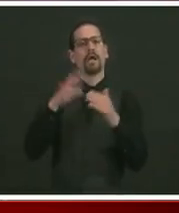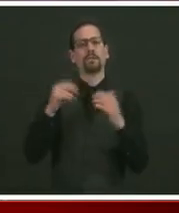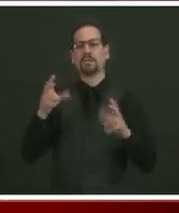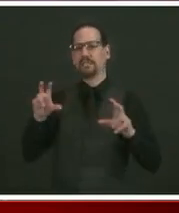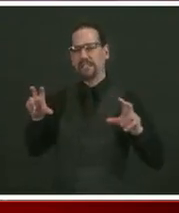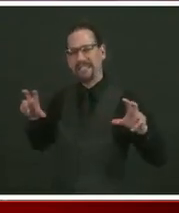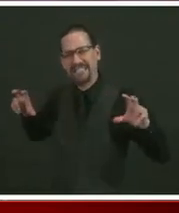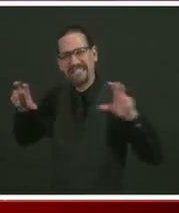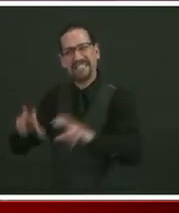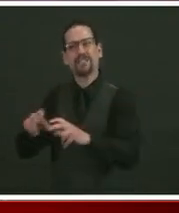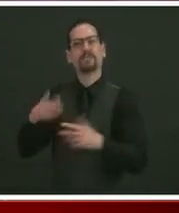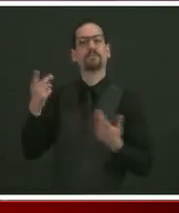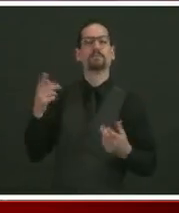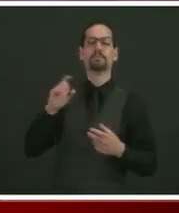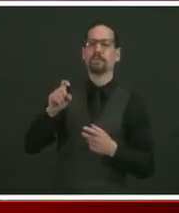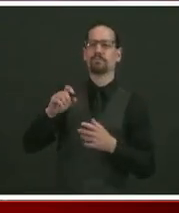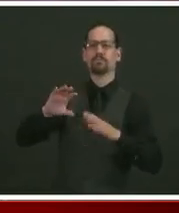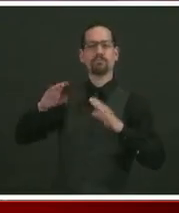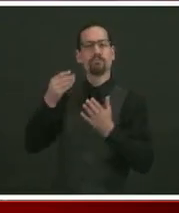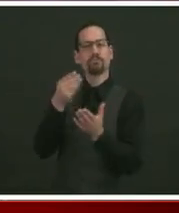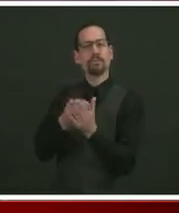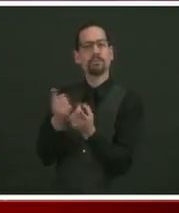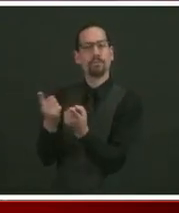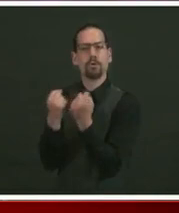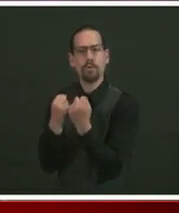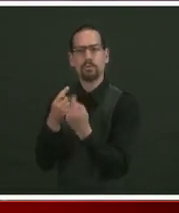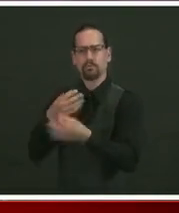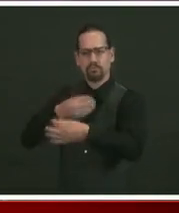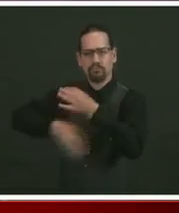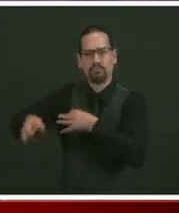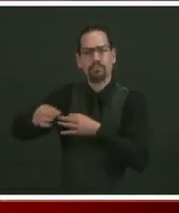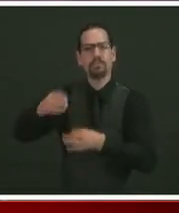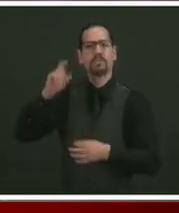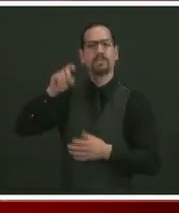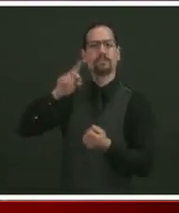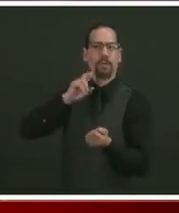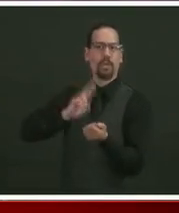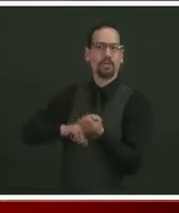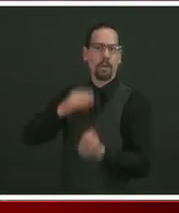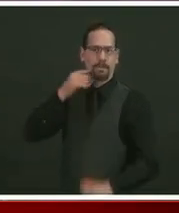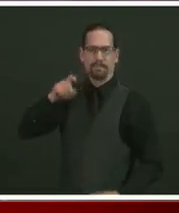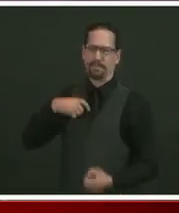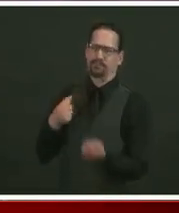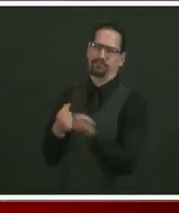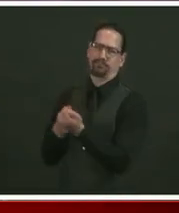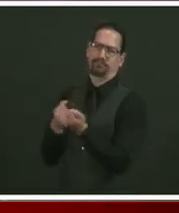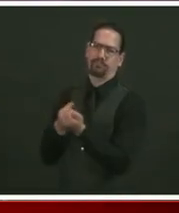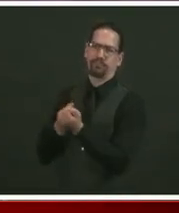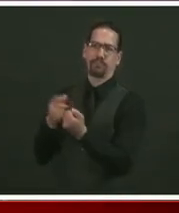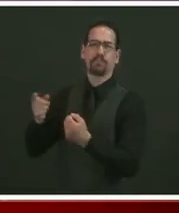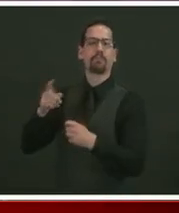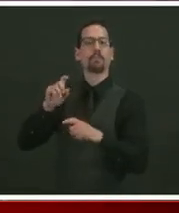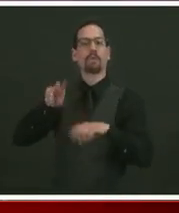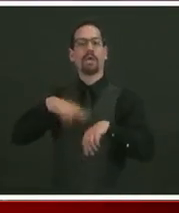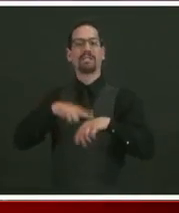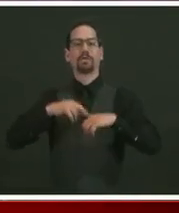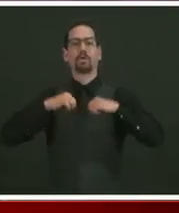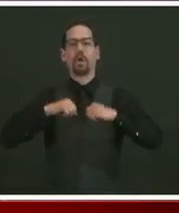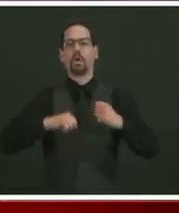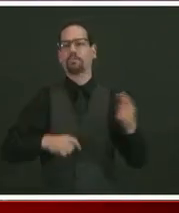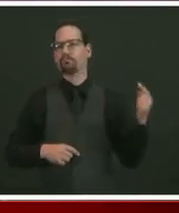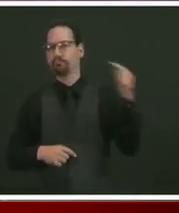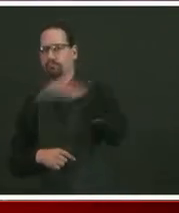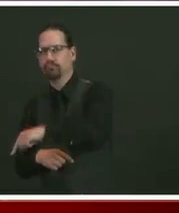for nursing homes, providing them with support from the National Guard for infection control, providing them with